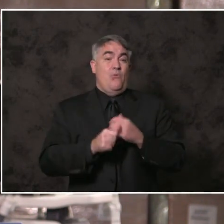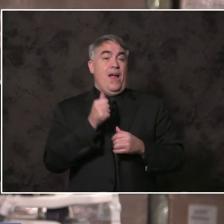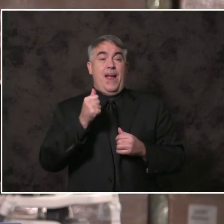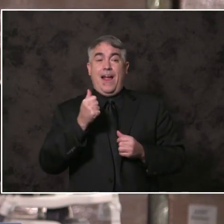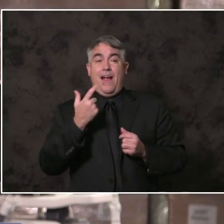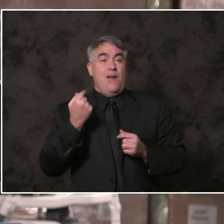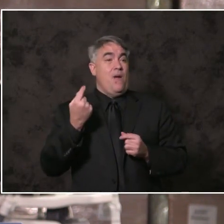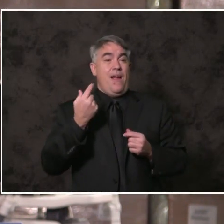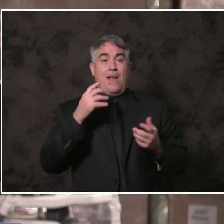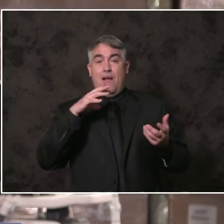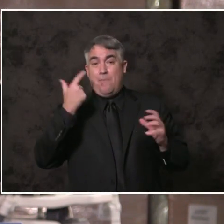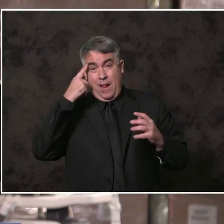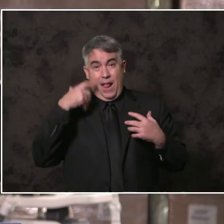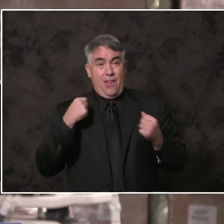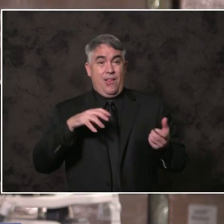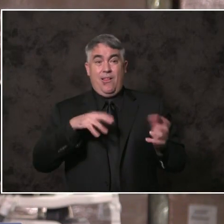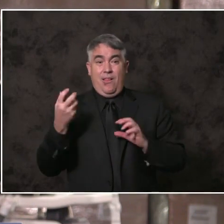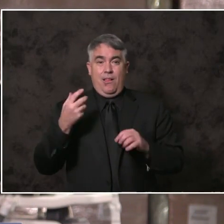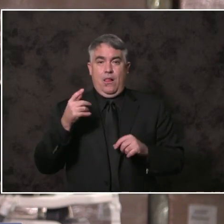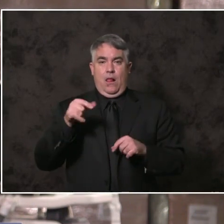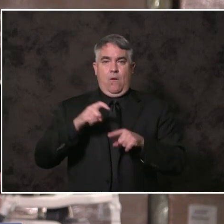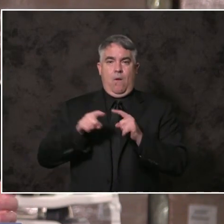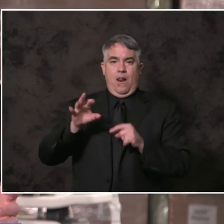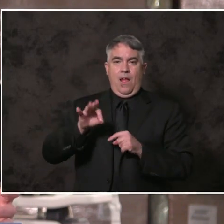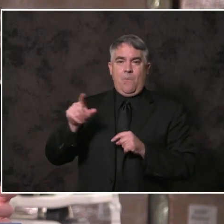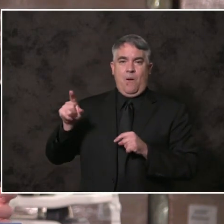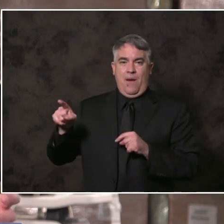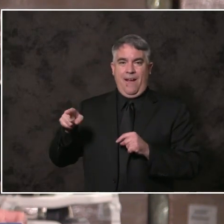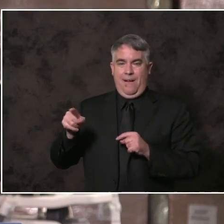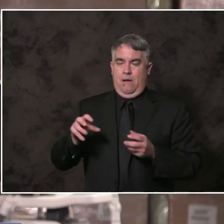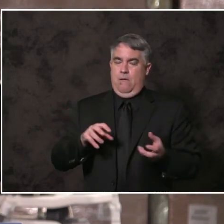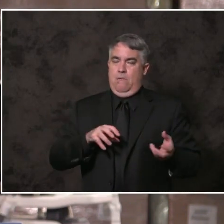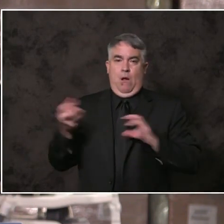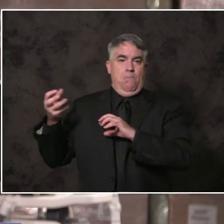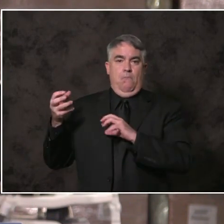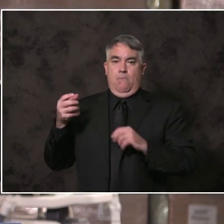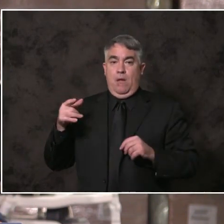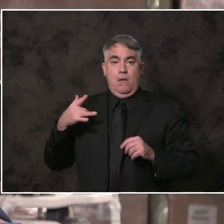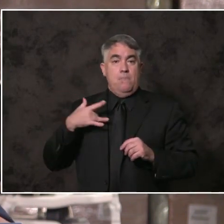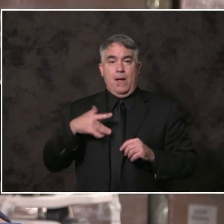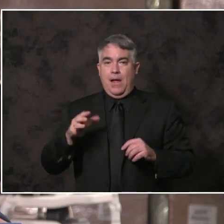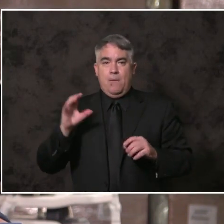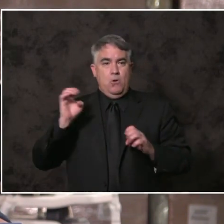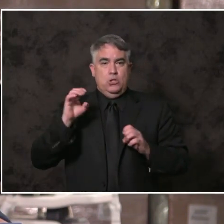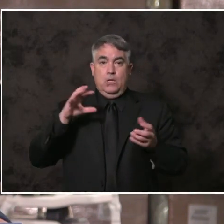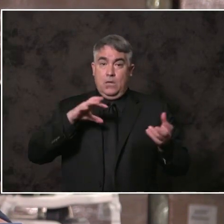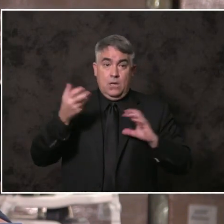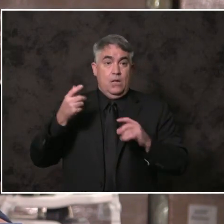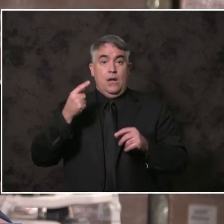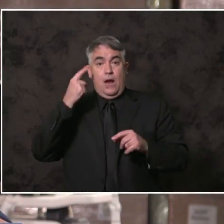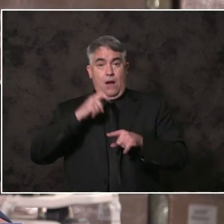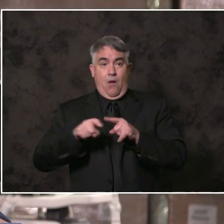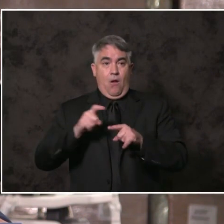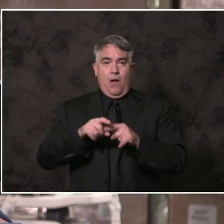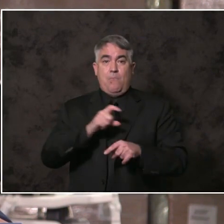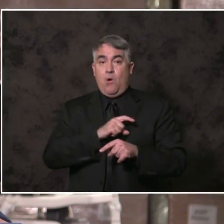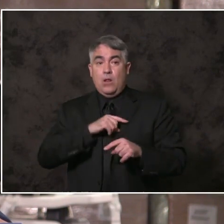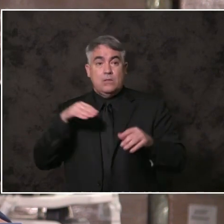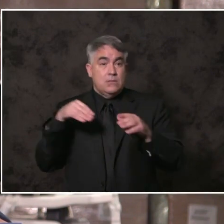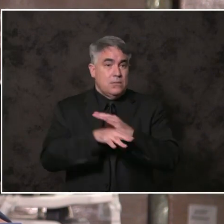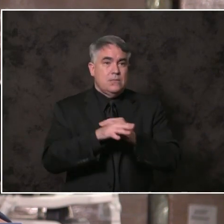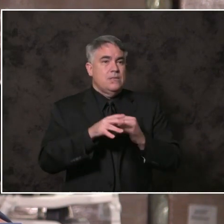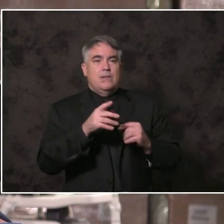a call to 911. The vast majority of emergency behavioral health calls law enforcement receives over 59